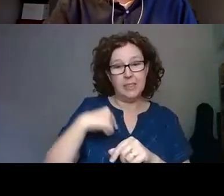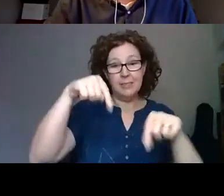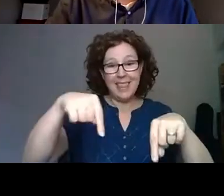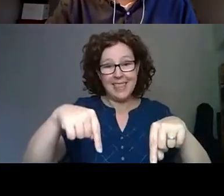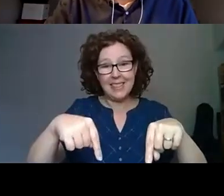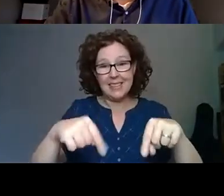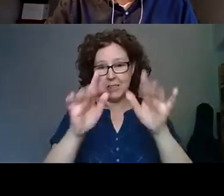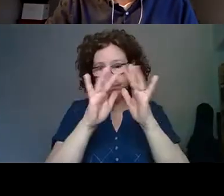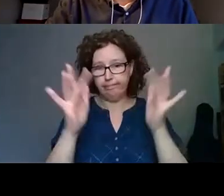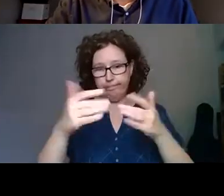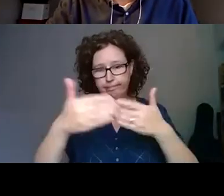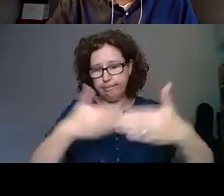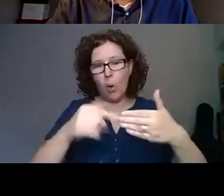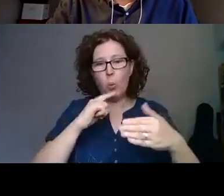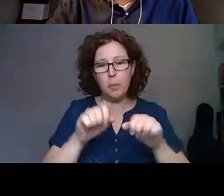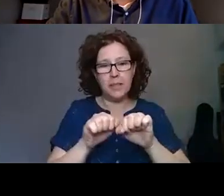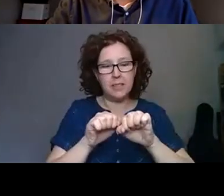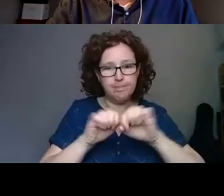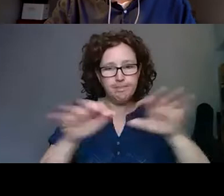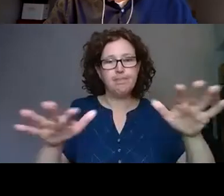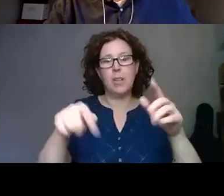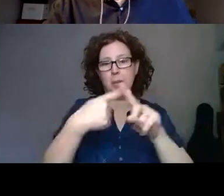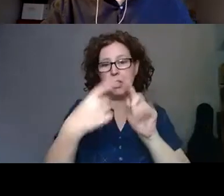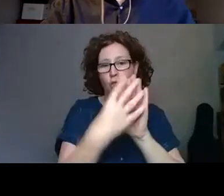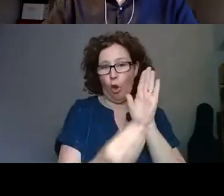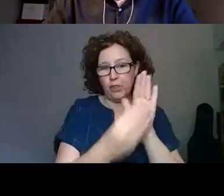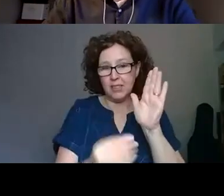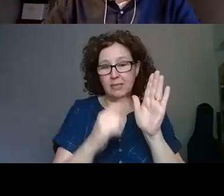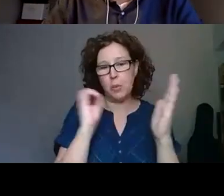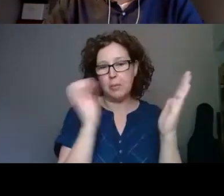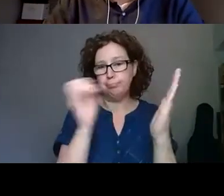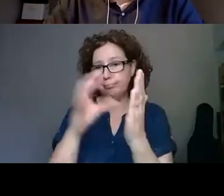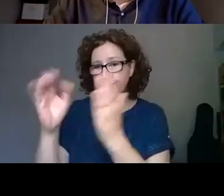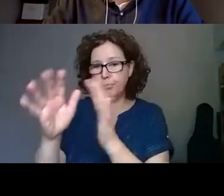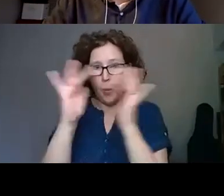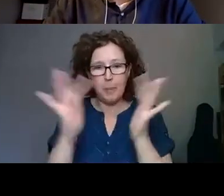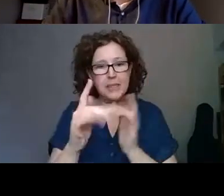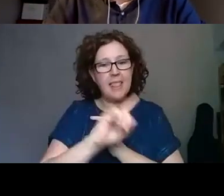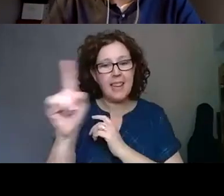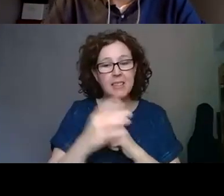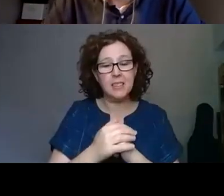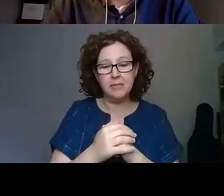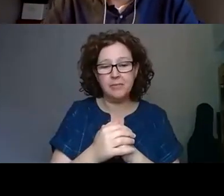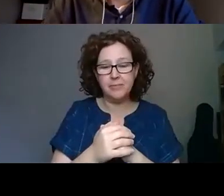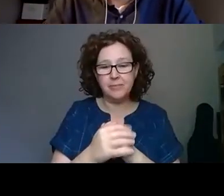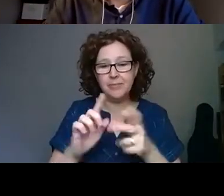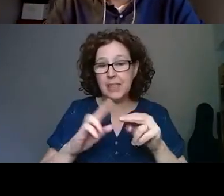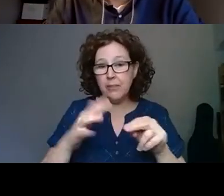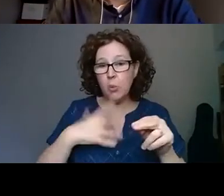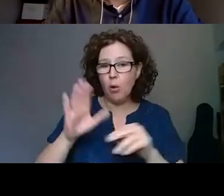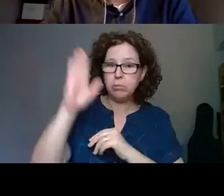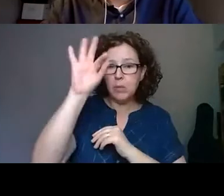after the event. Please submit any questions using the Q&A button located at the bottom of your screens on the menu bar.